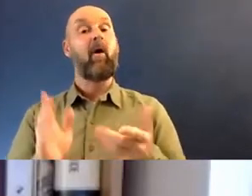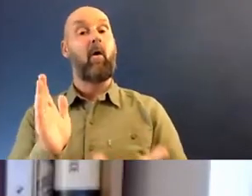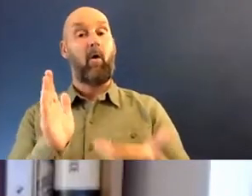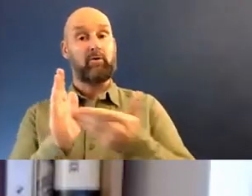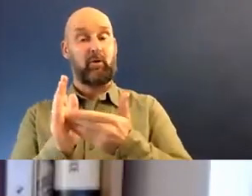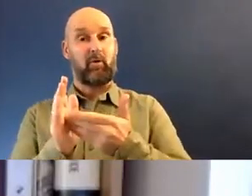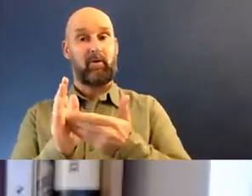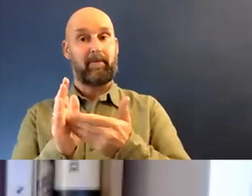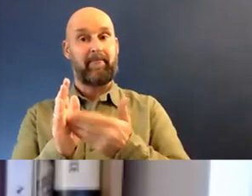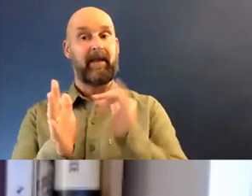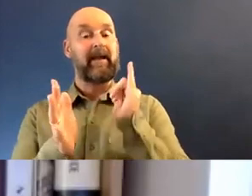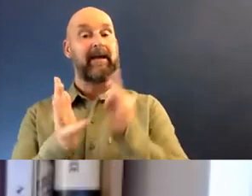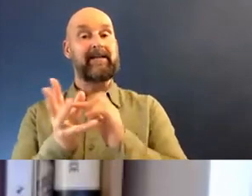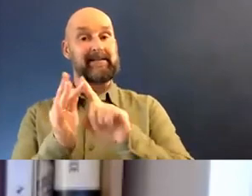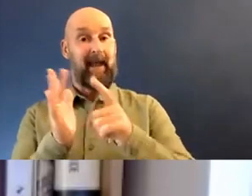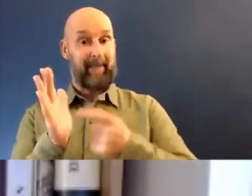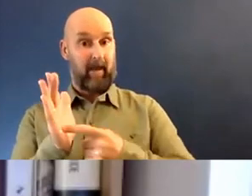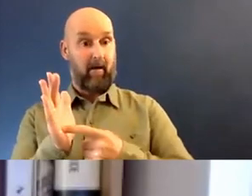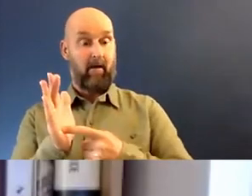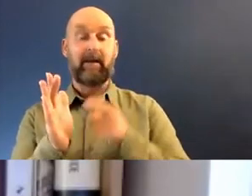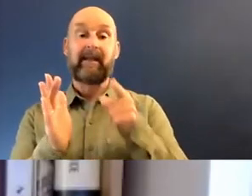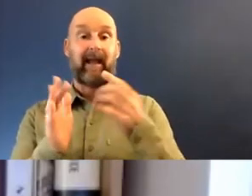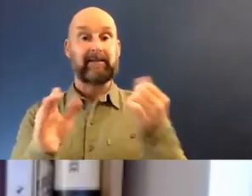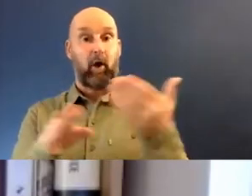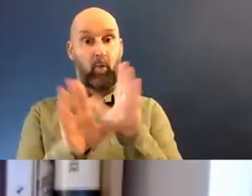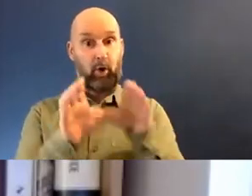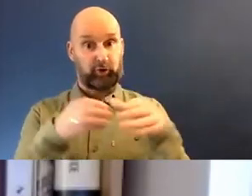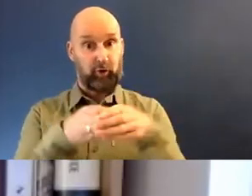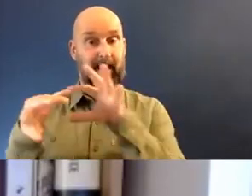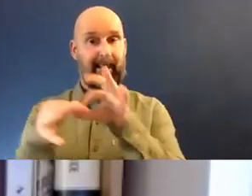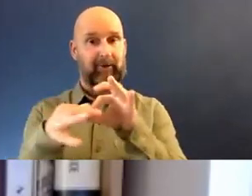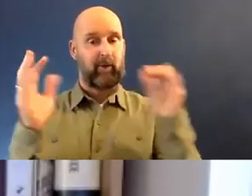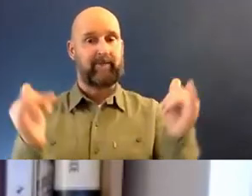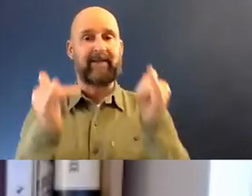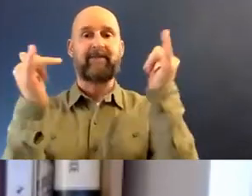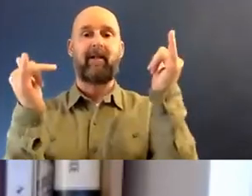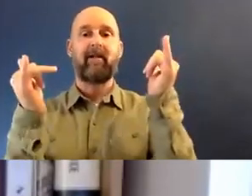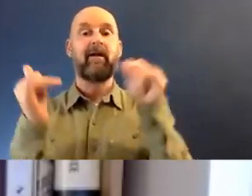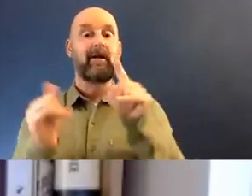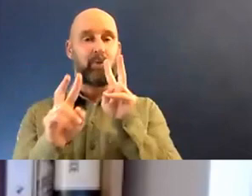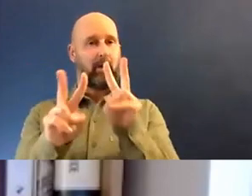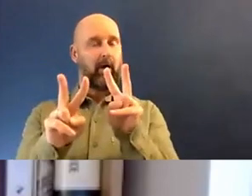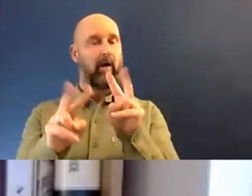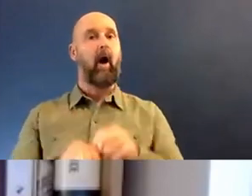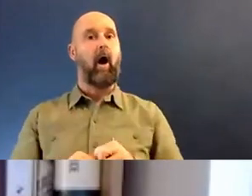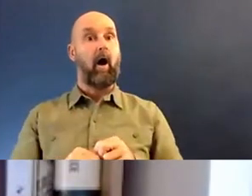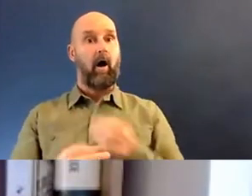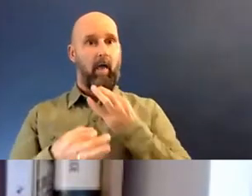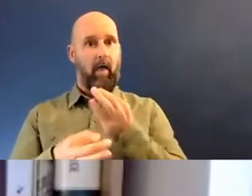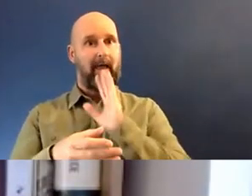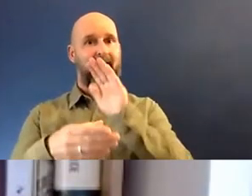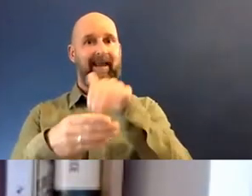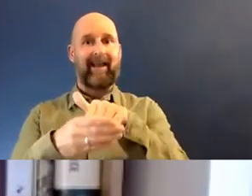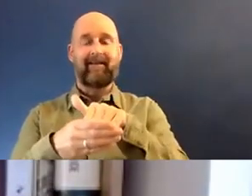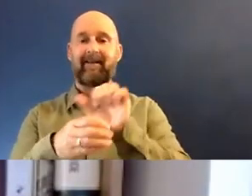Sameer is running a workshop as part of the festival. So having been inspired by his work, as I'm sure you will be, if you'd like to take part in the workshop,